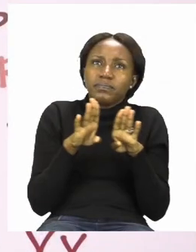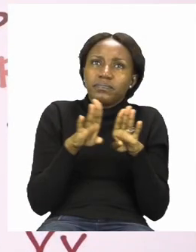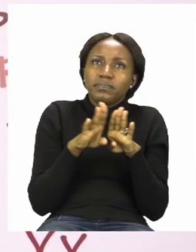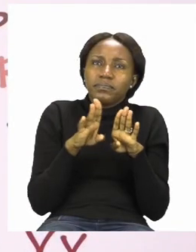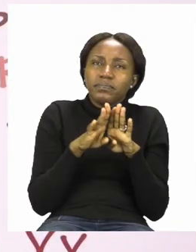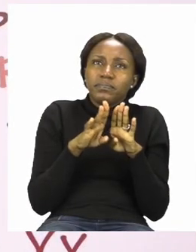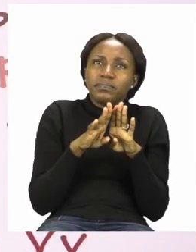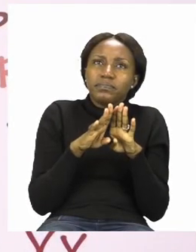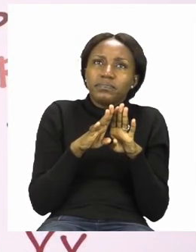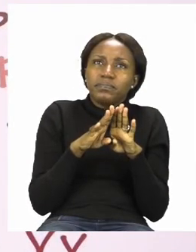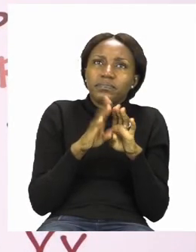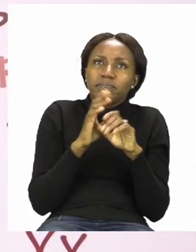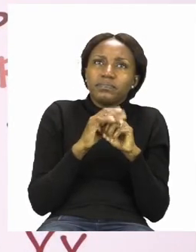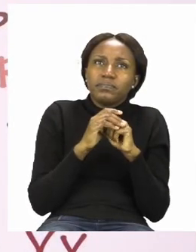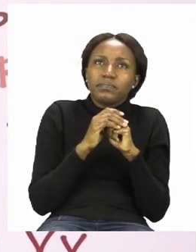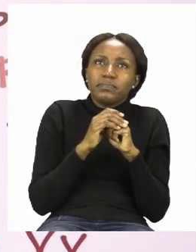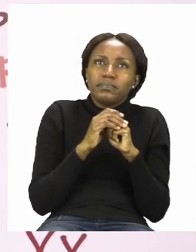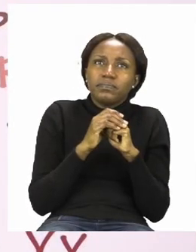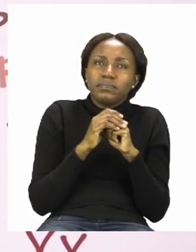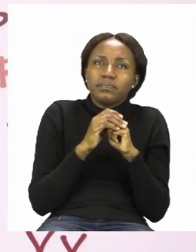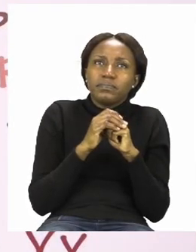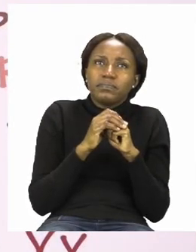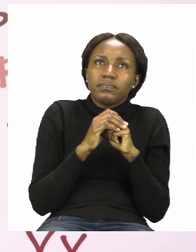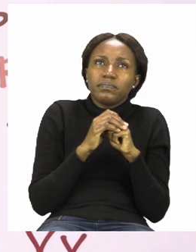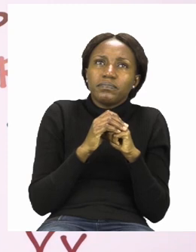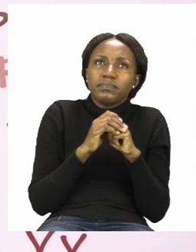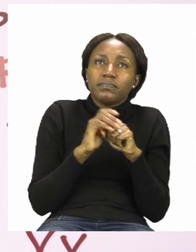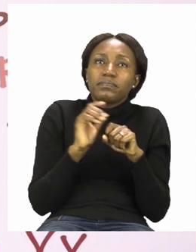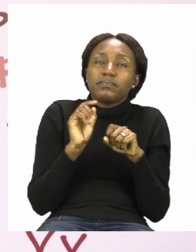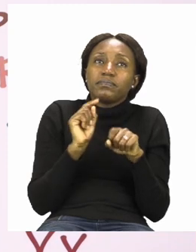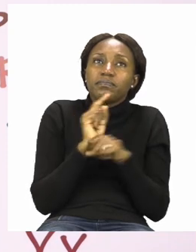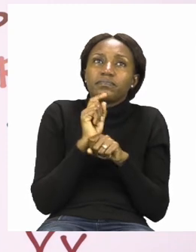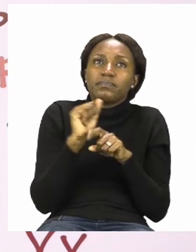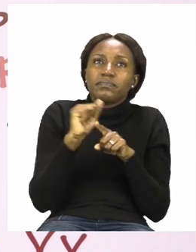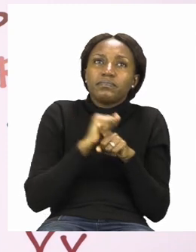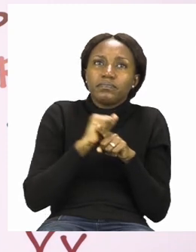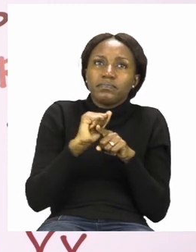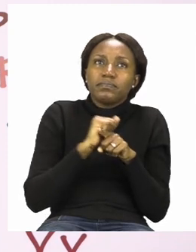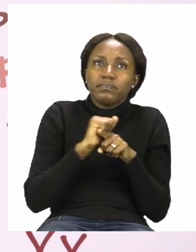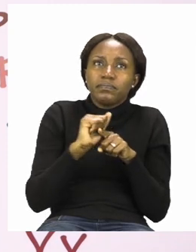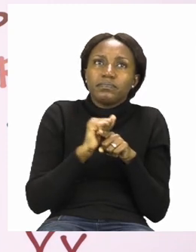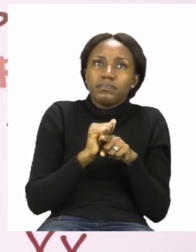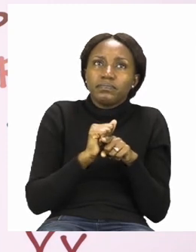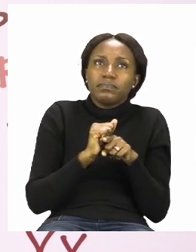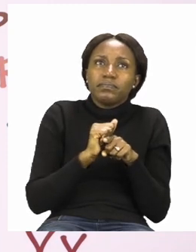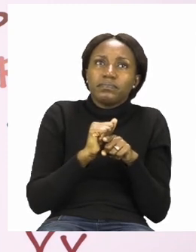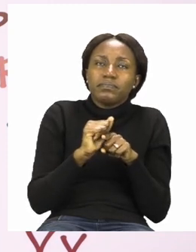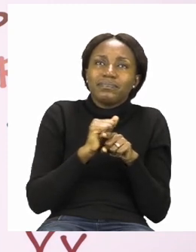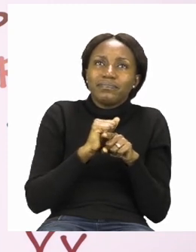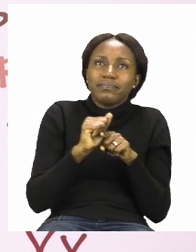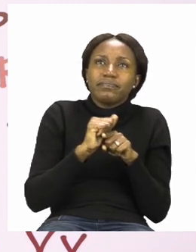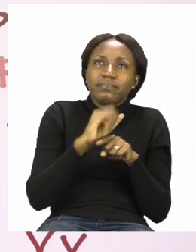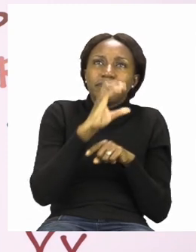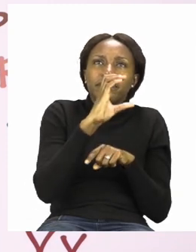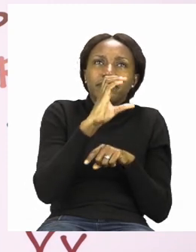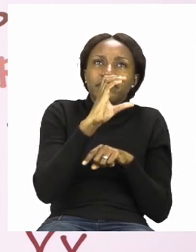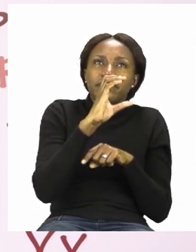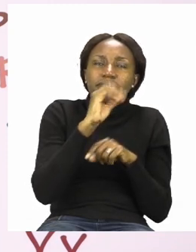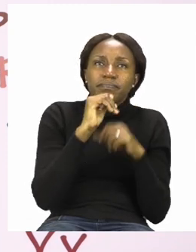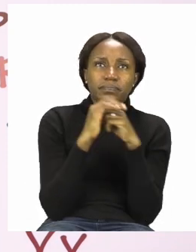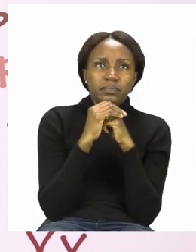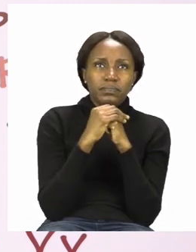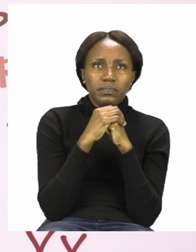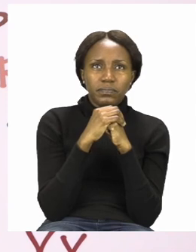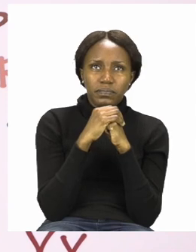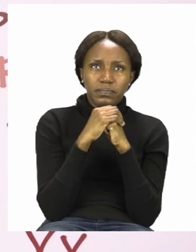together so we're going to start by tracing and drawing our k we are going